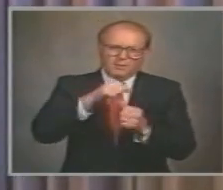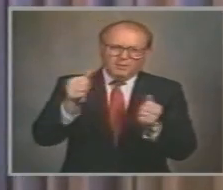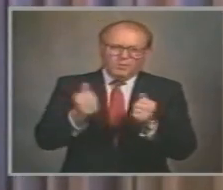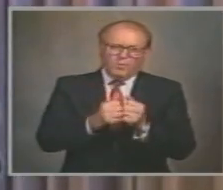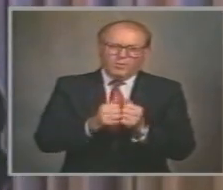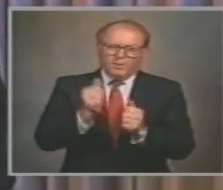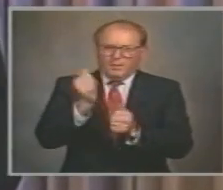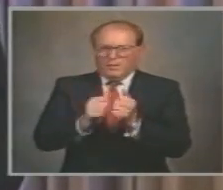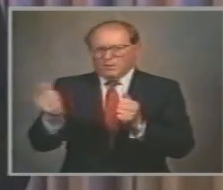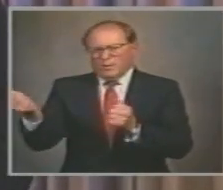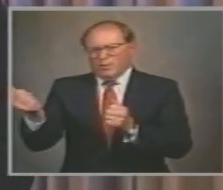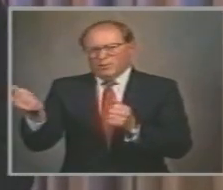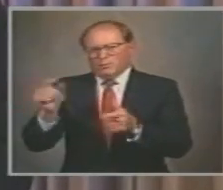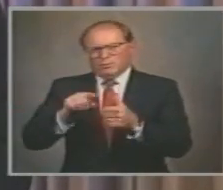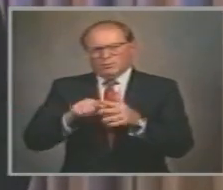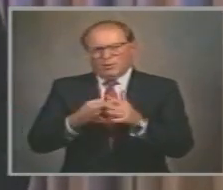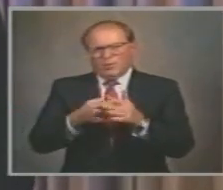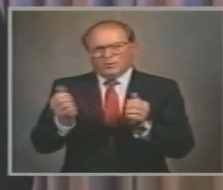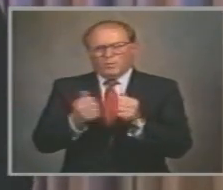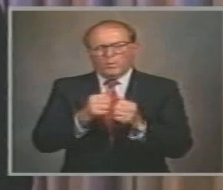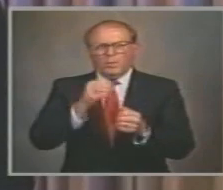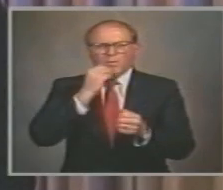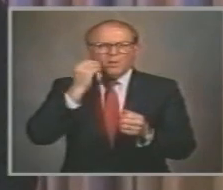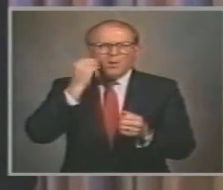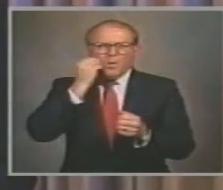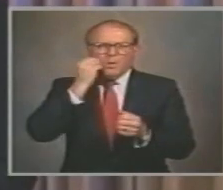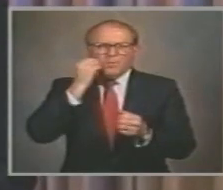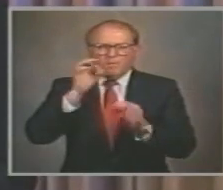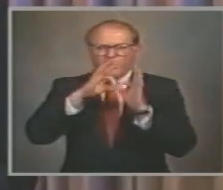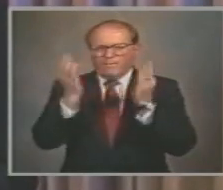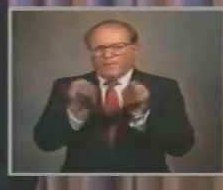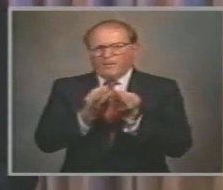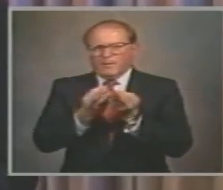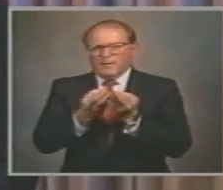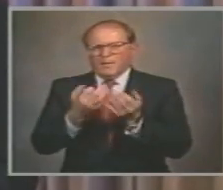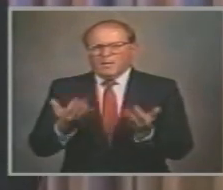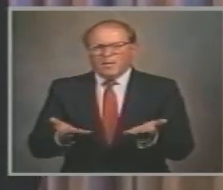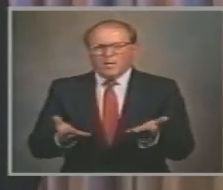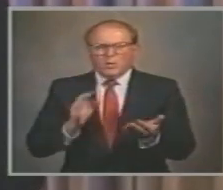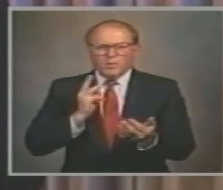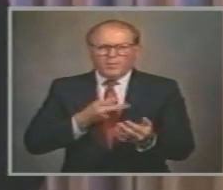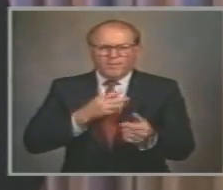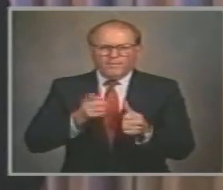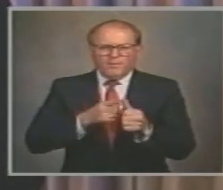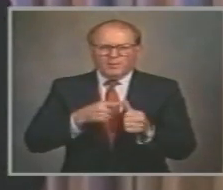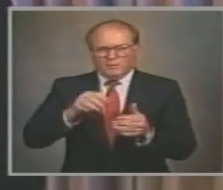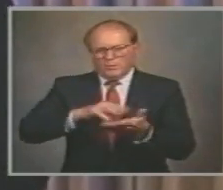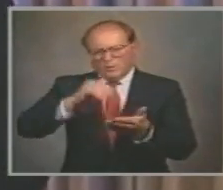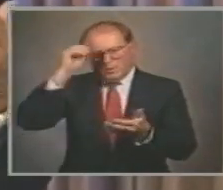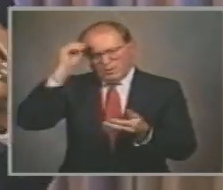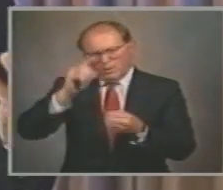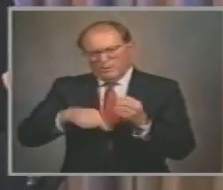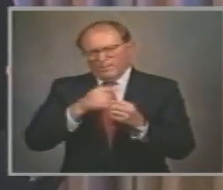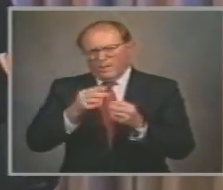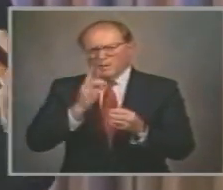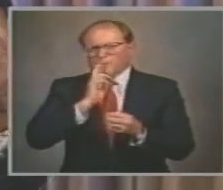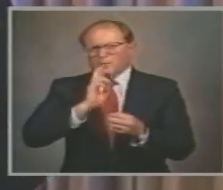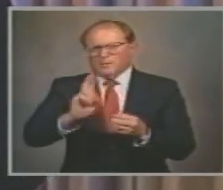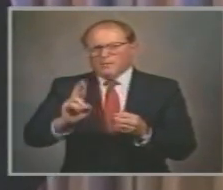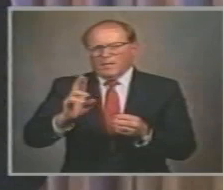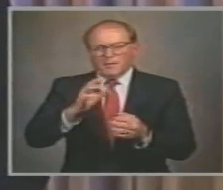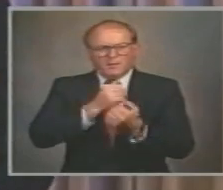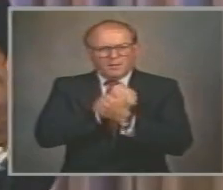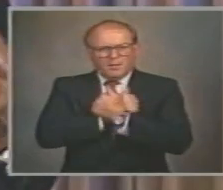the home The family For it's here That we first learn About respect for And loving